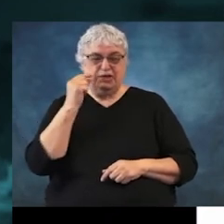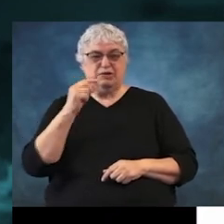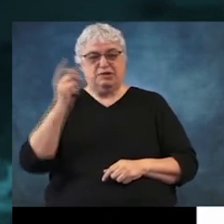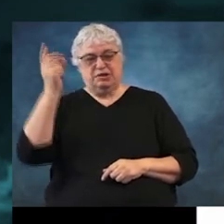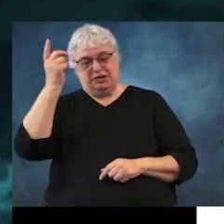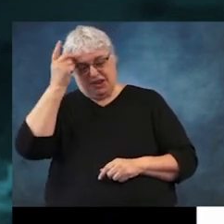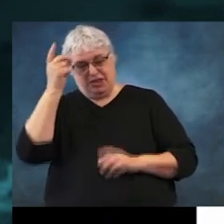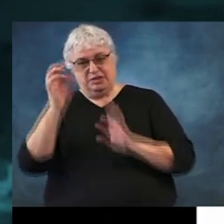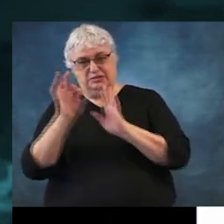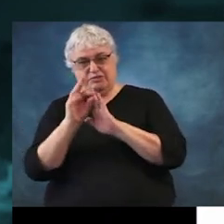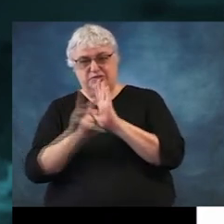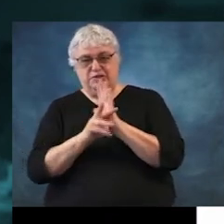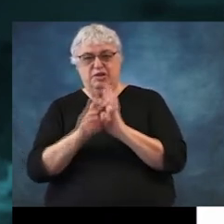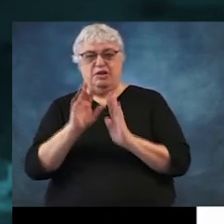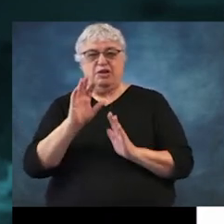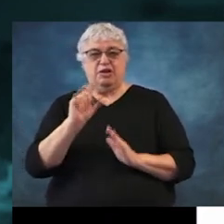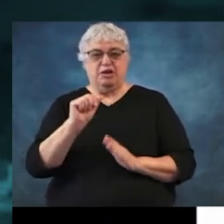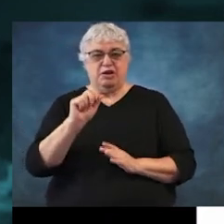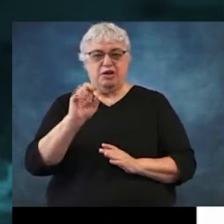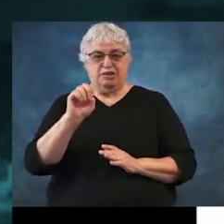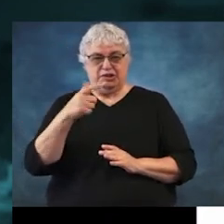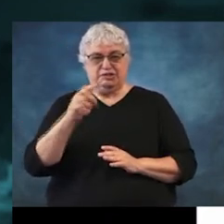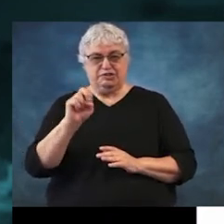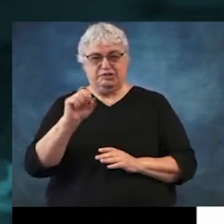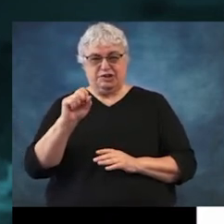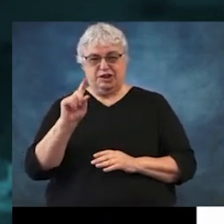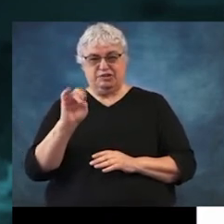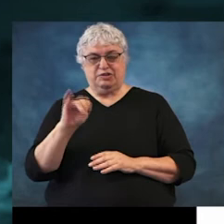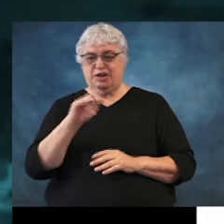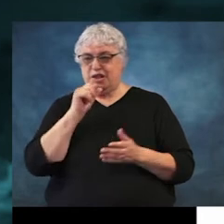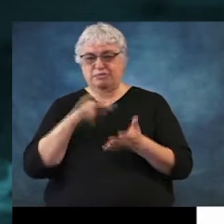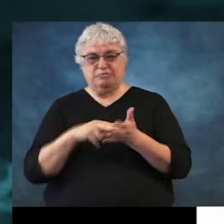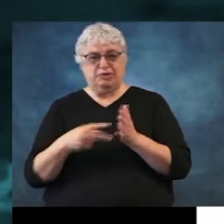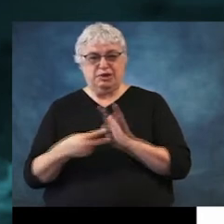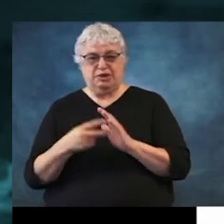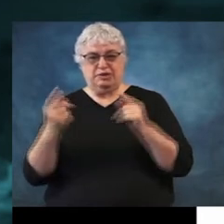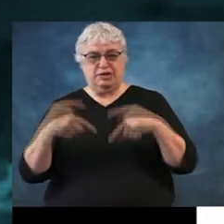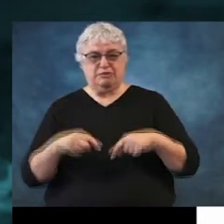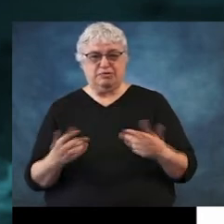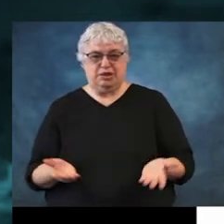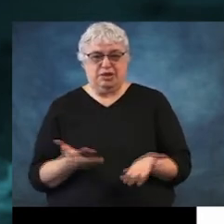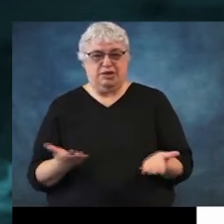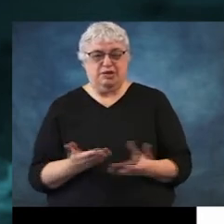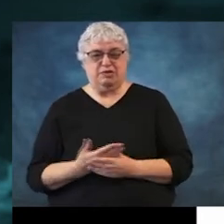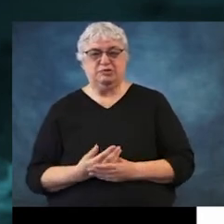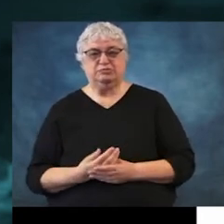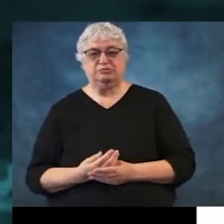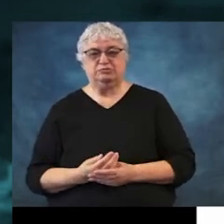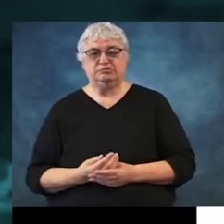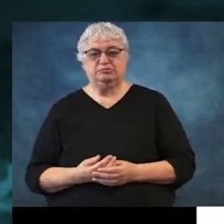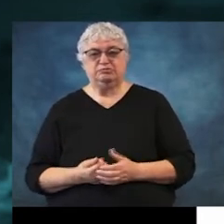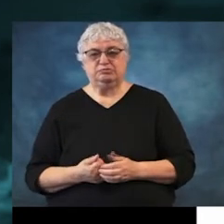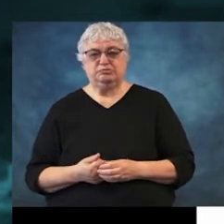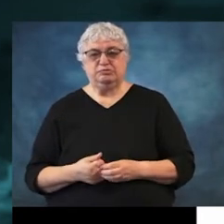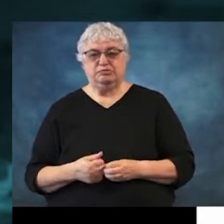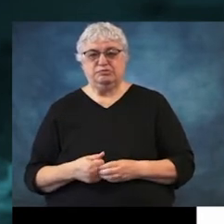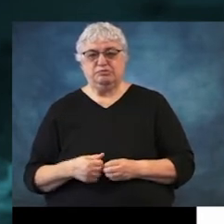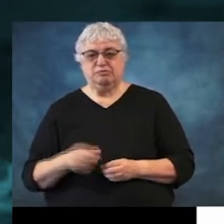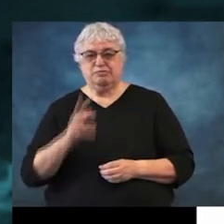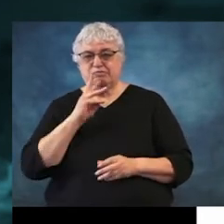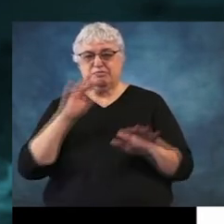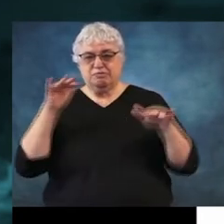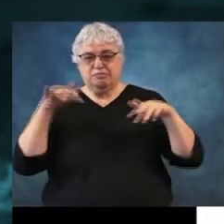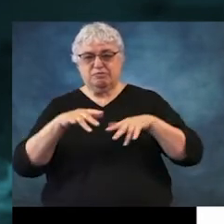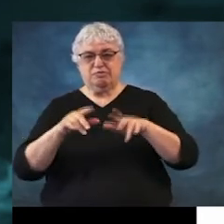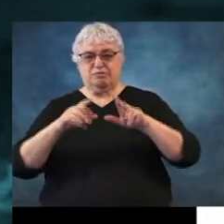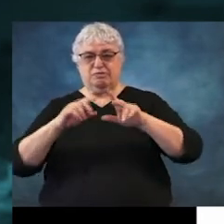Dallas-Fort Worth or even College Station, that doesn't mean that water is coming to us here in Houston or Harris County. can see these watersheds